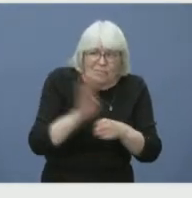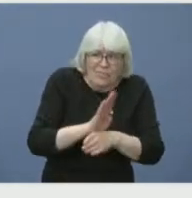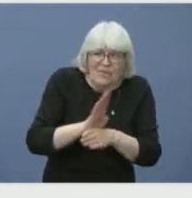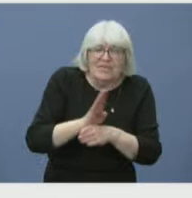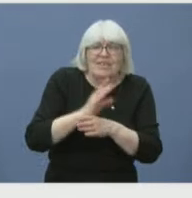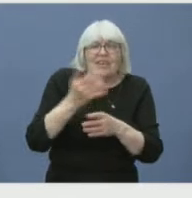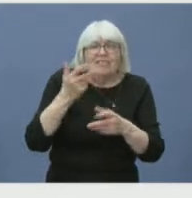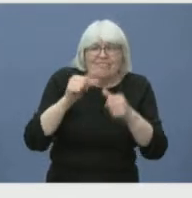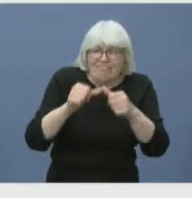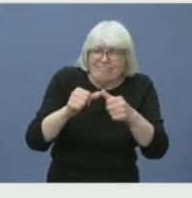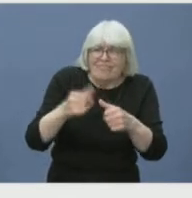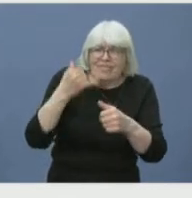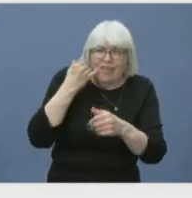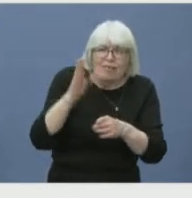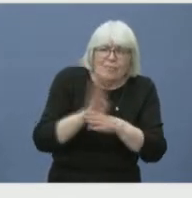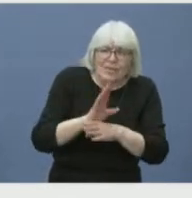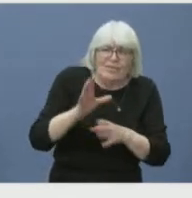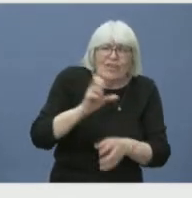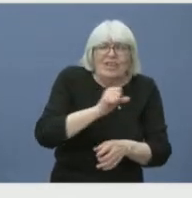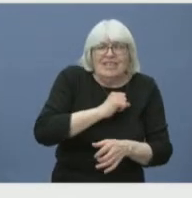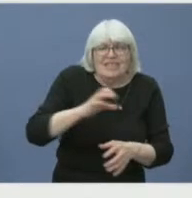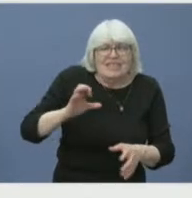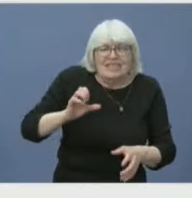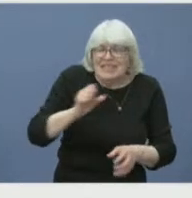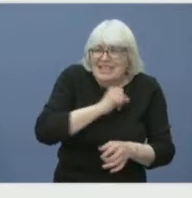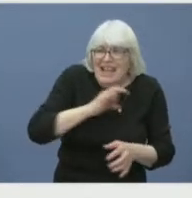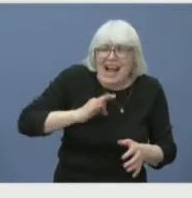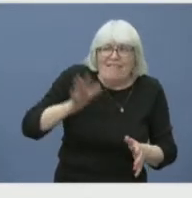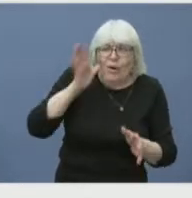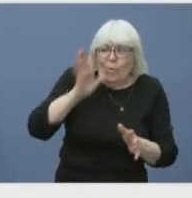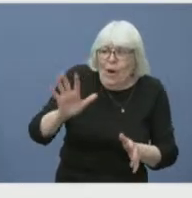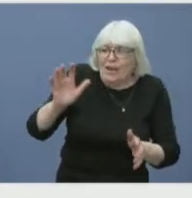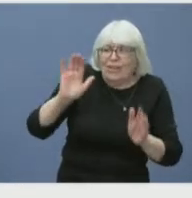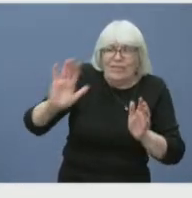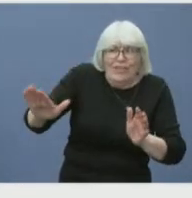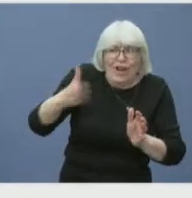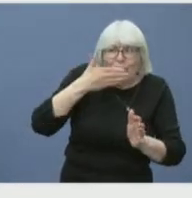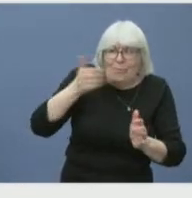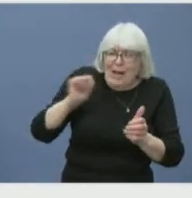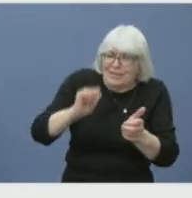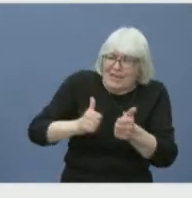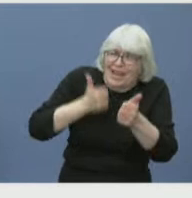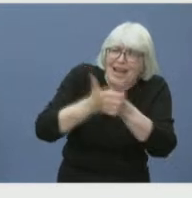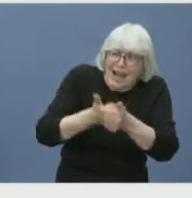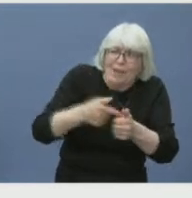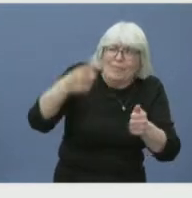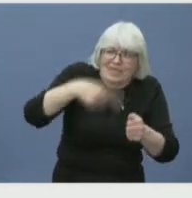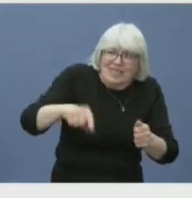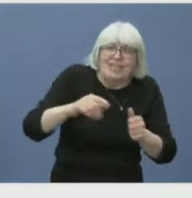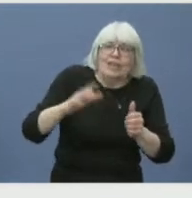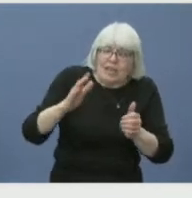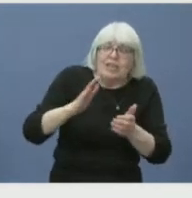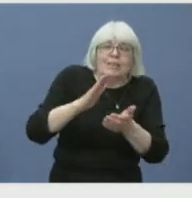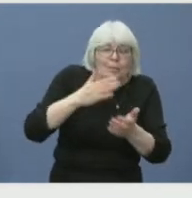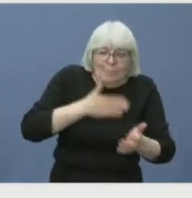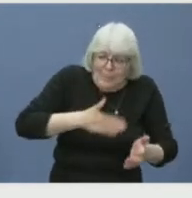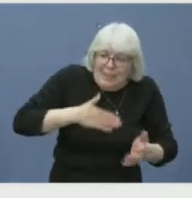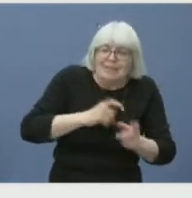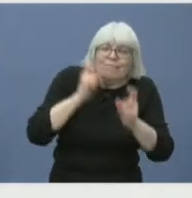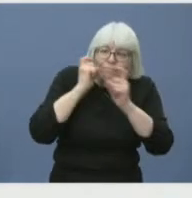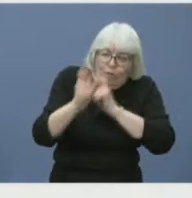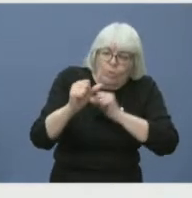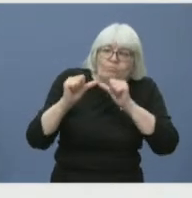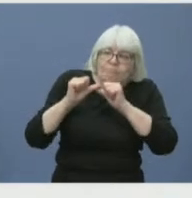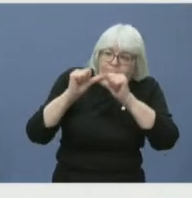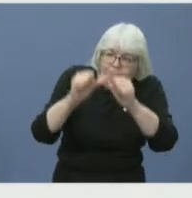their utmost to keep up with this. And I would just encourage residents to keep calling. It is, it's essential that we get them